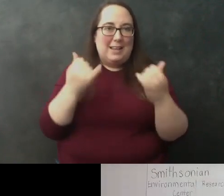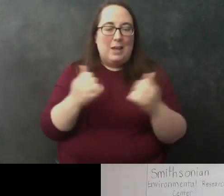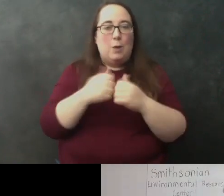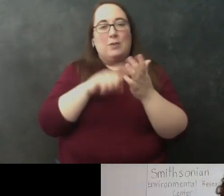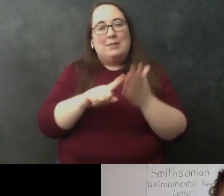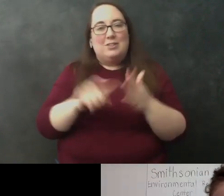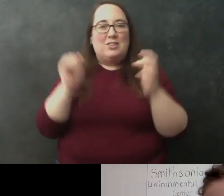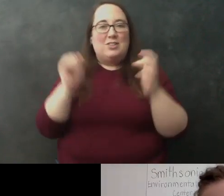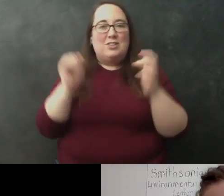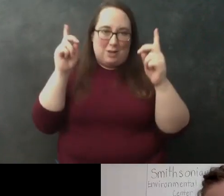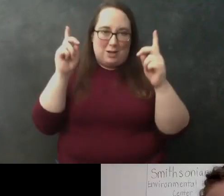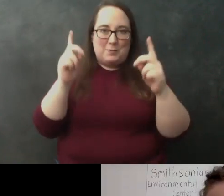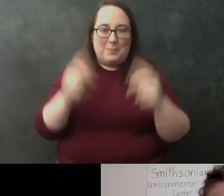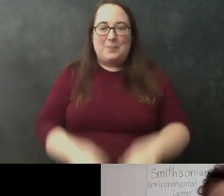education.